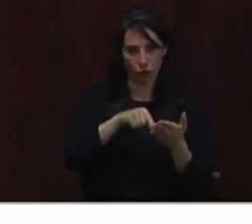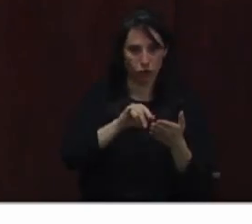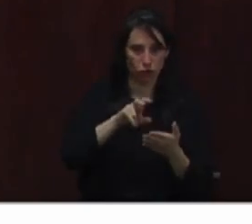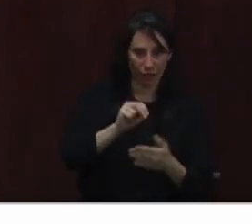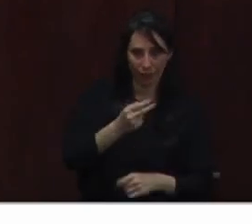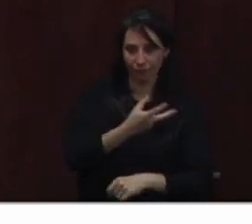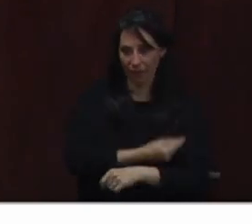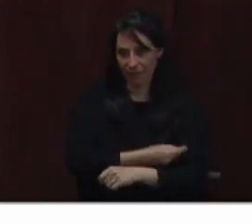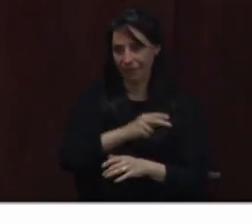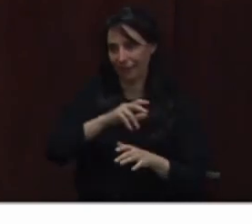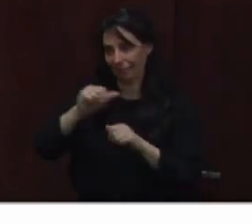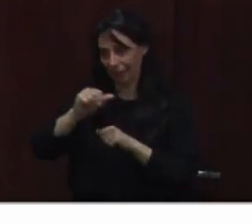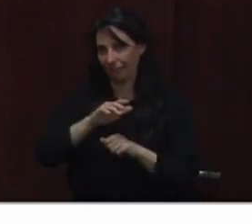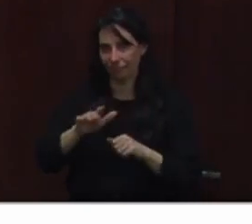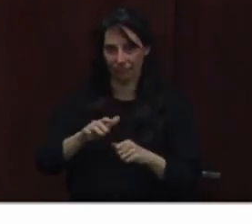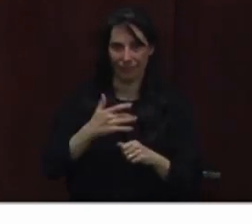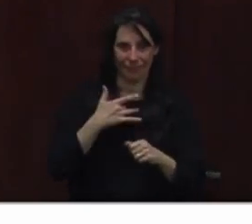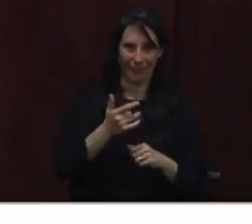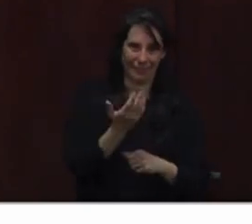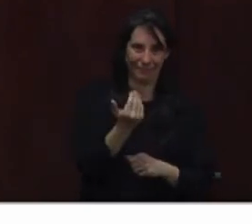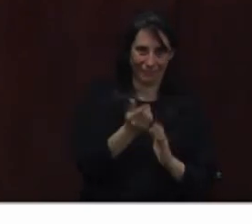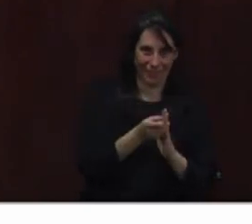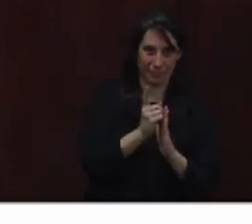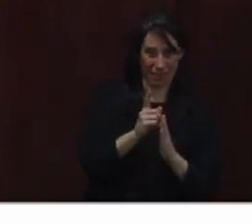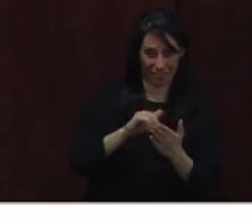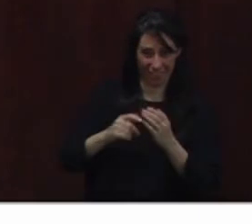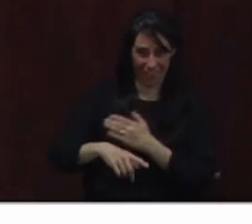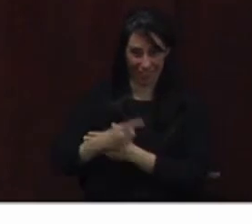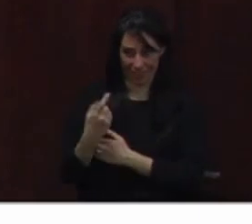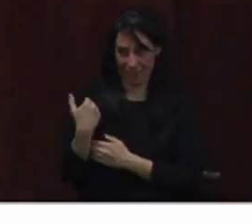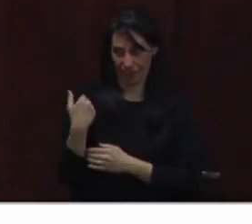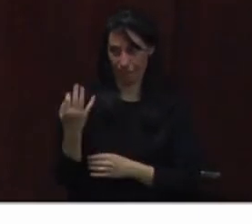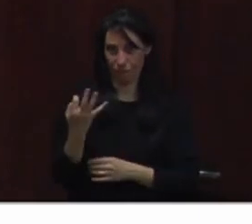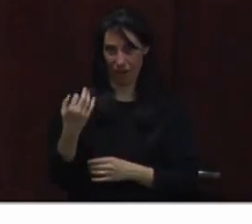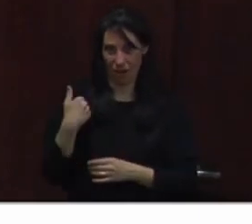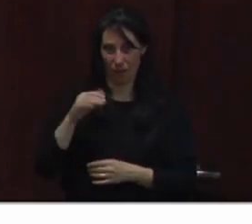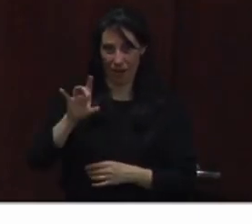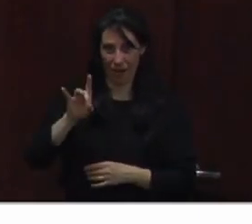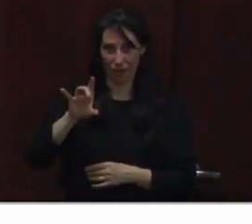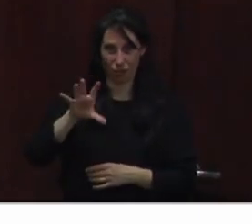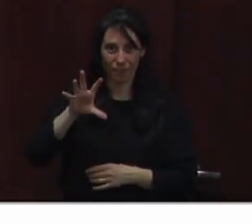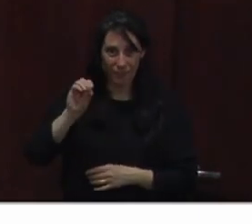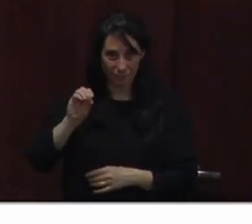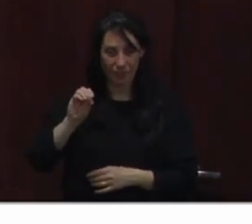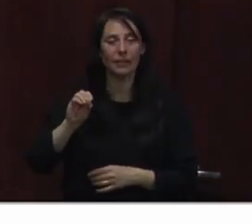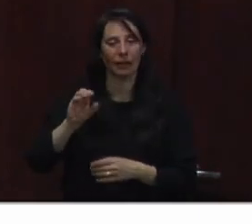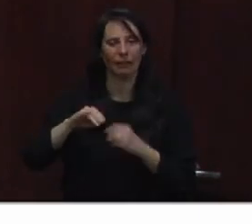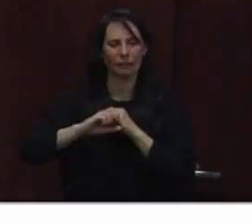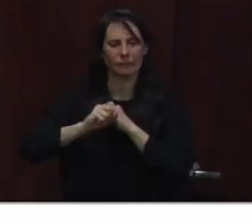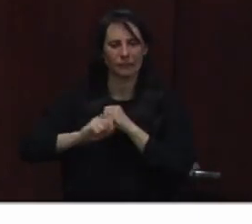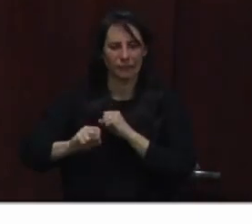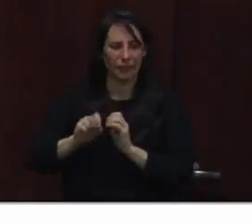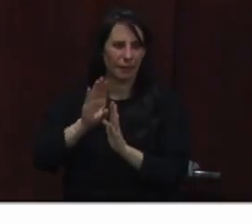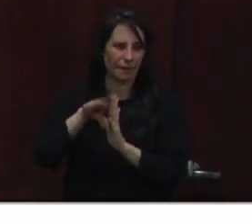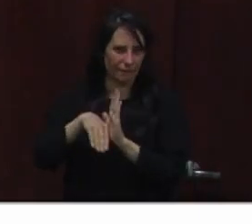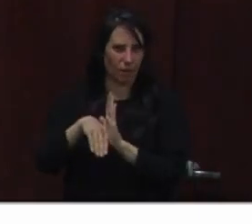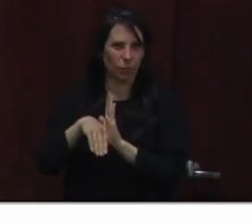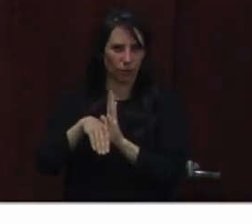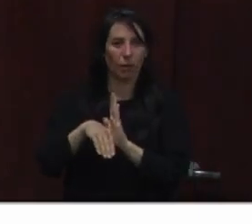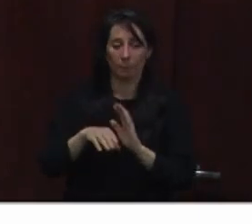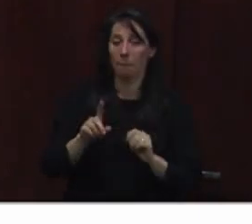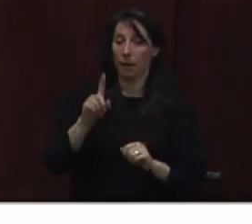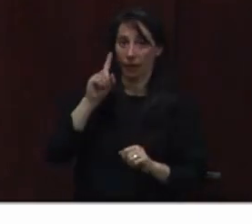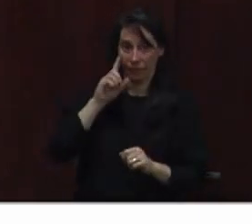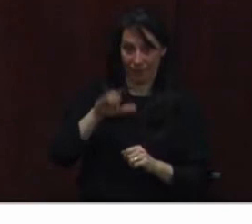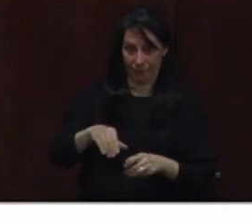to customer service. But I think we've decided that around 750 or 800 is really what a sustainable throughput looks like for that